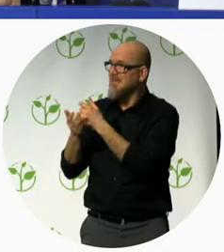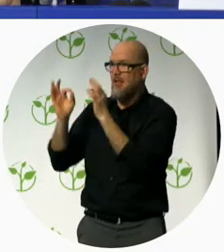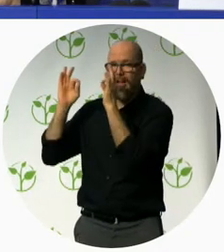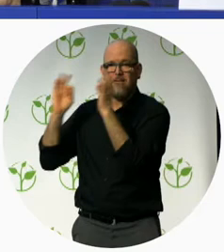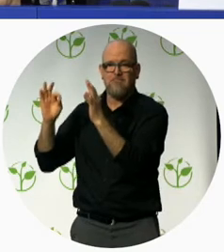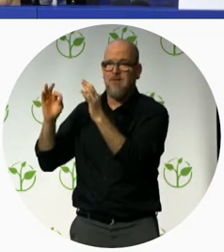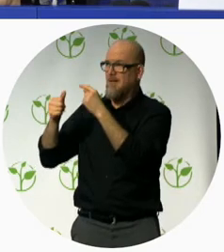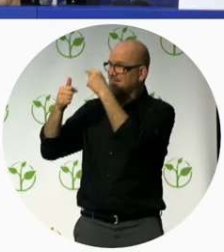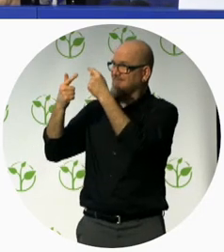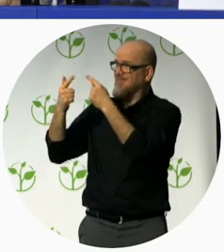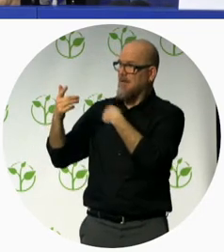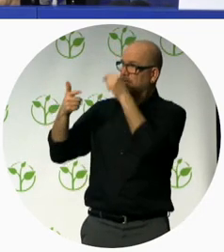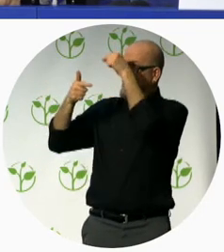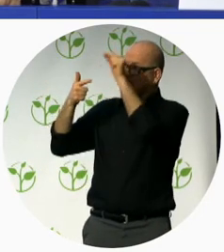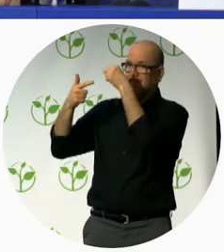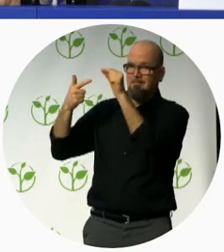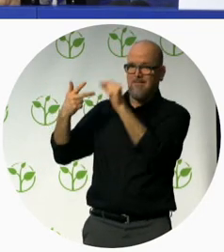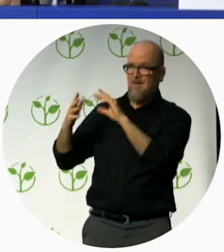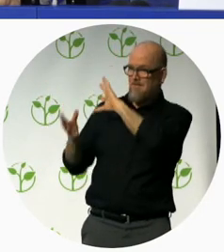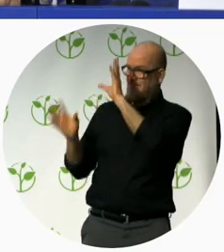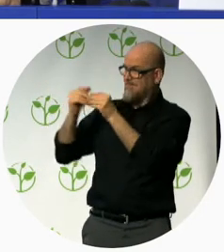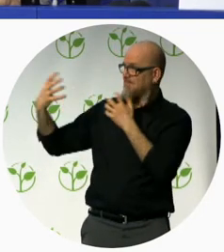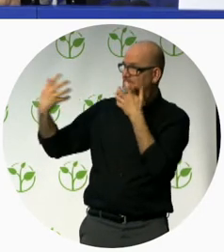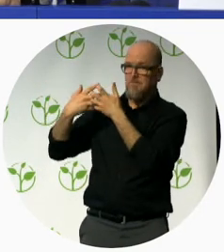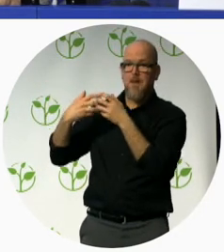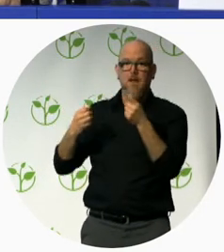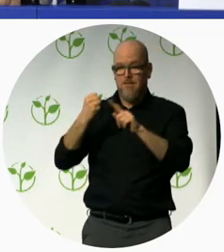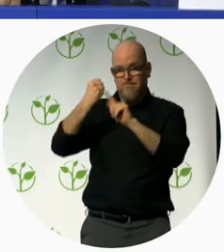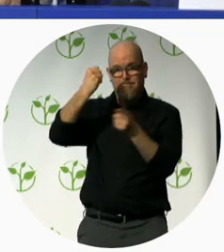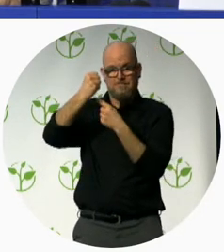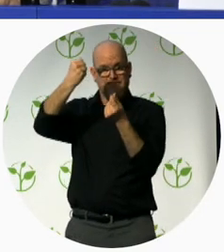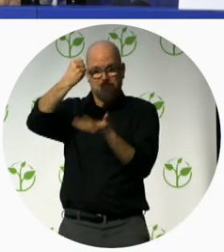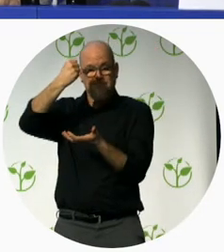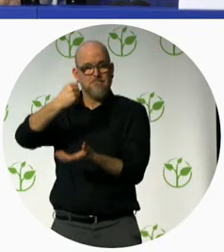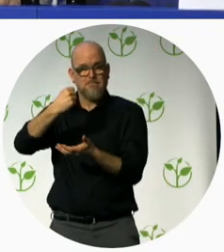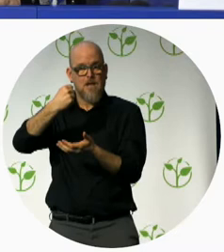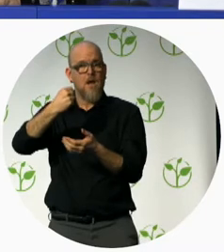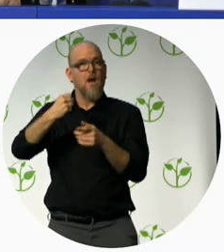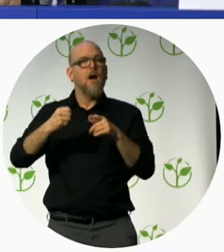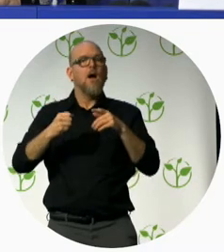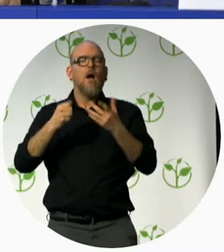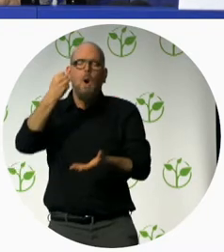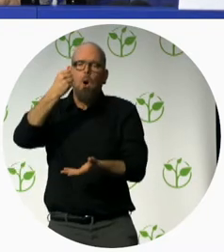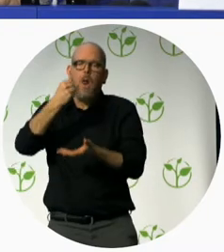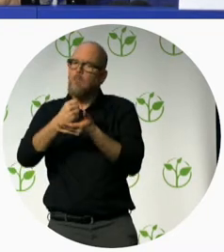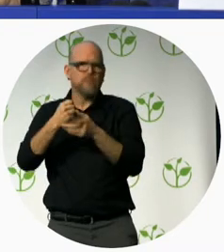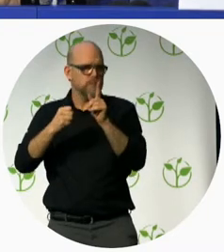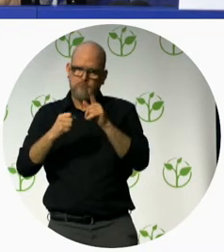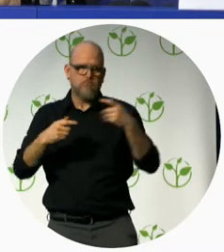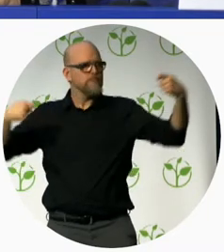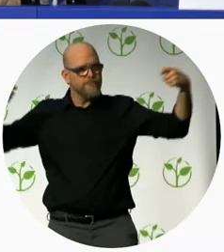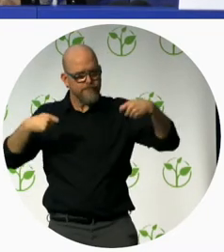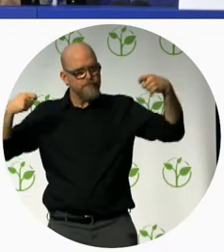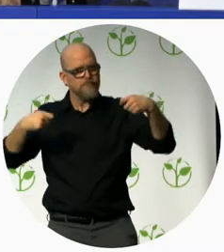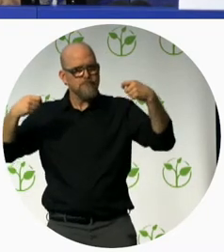budget is an integral part of our annual budget learn and draw lessons from complain so to